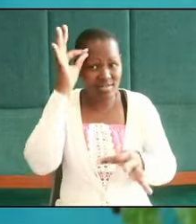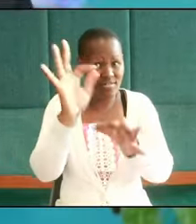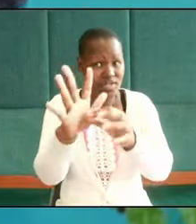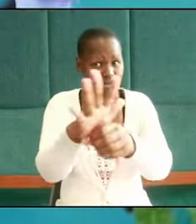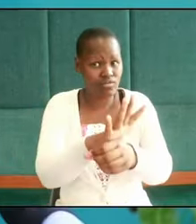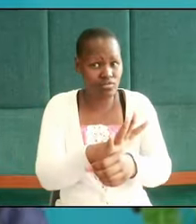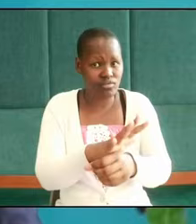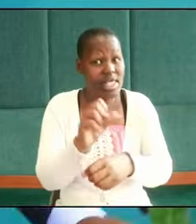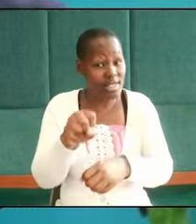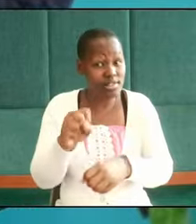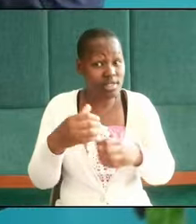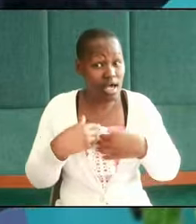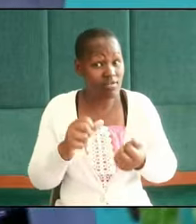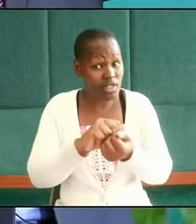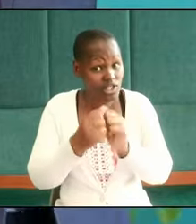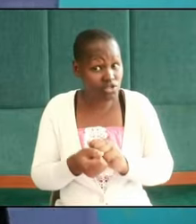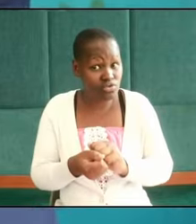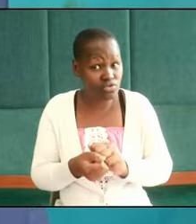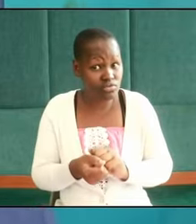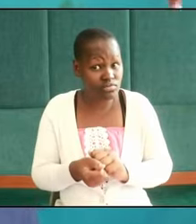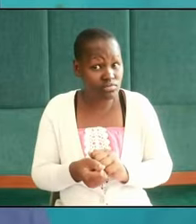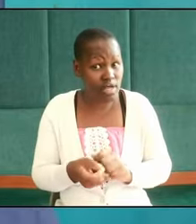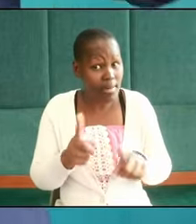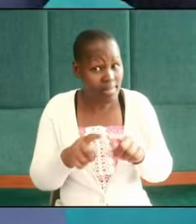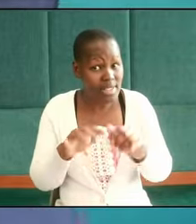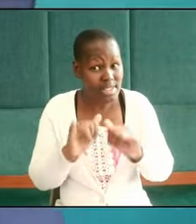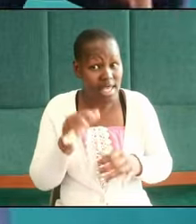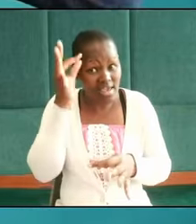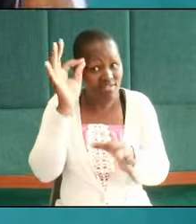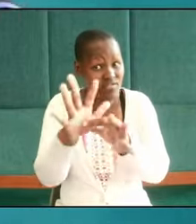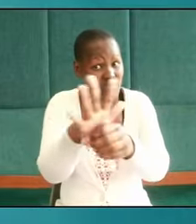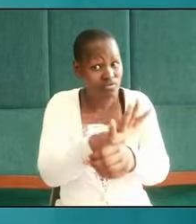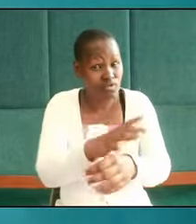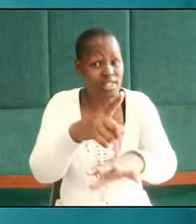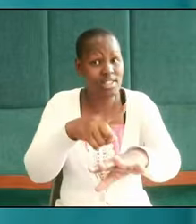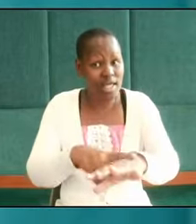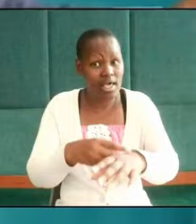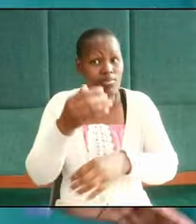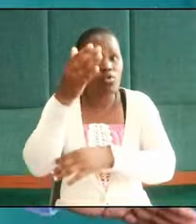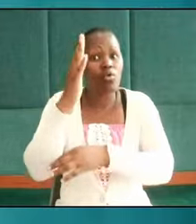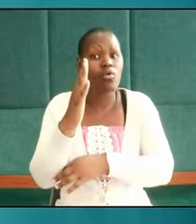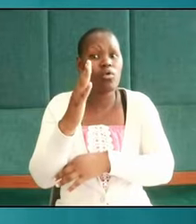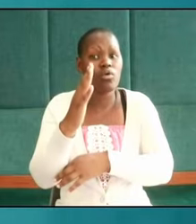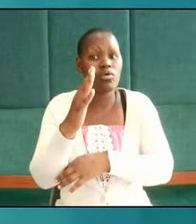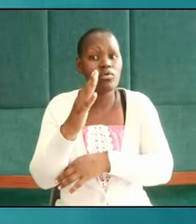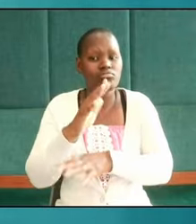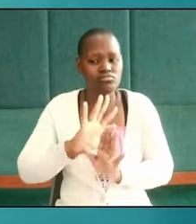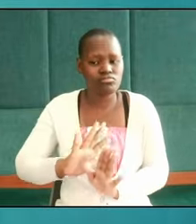despite the transitions they were faithful even when God had let them down